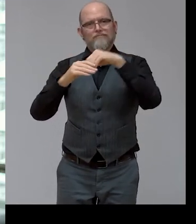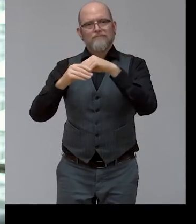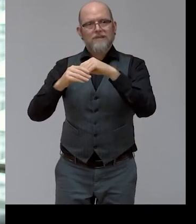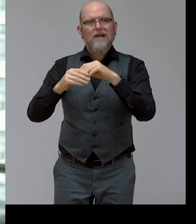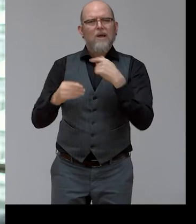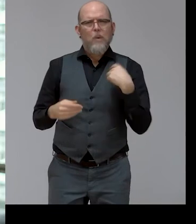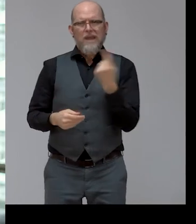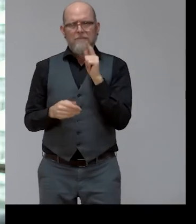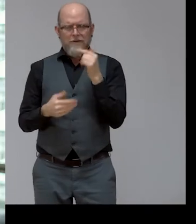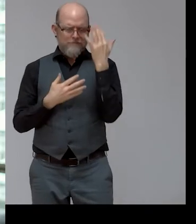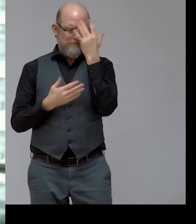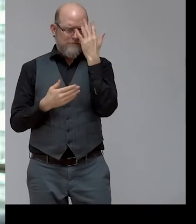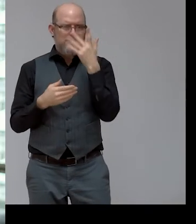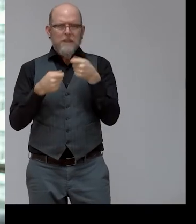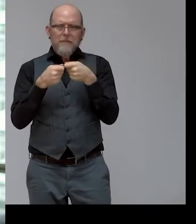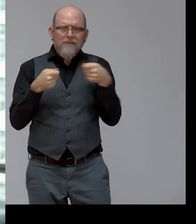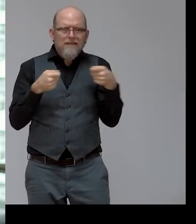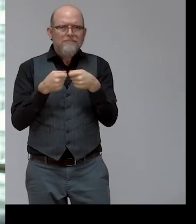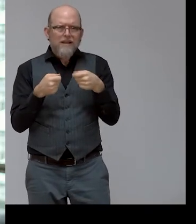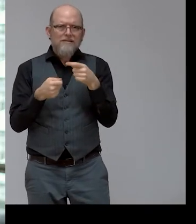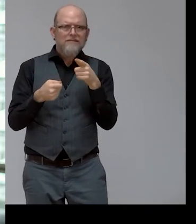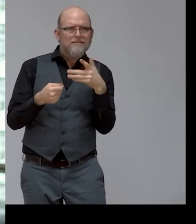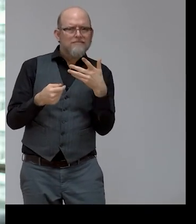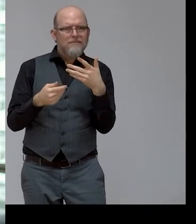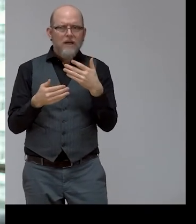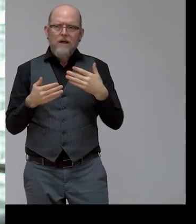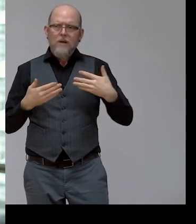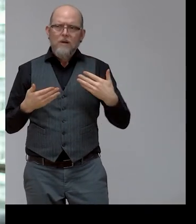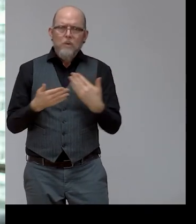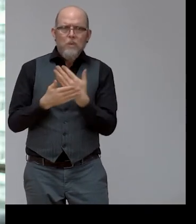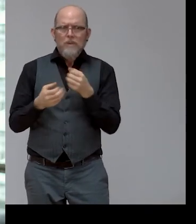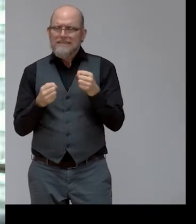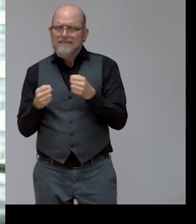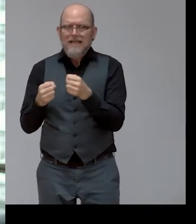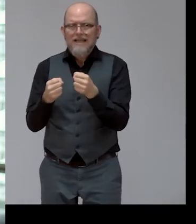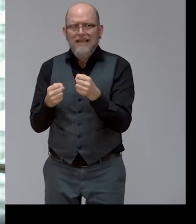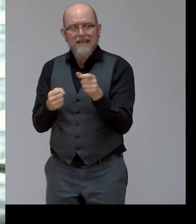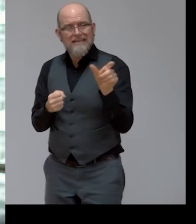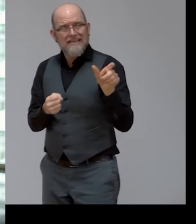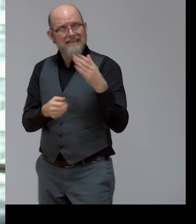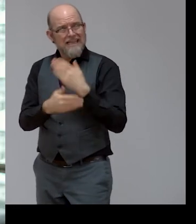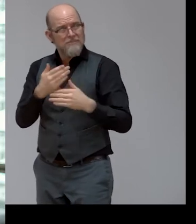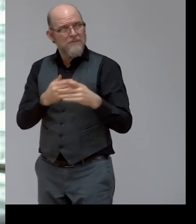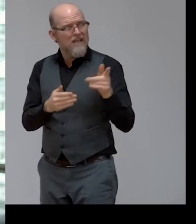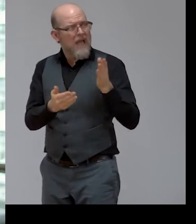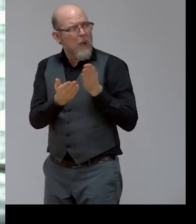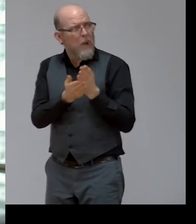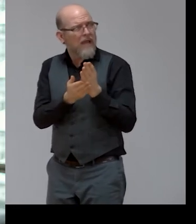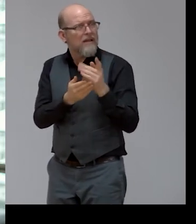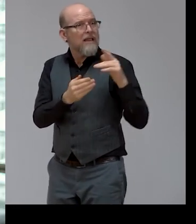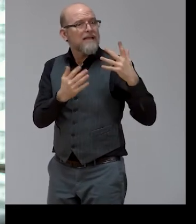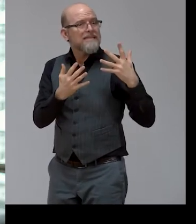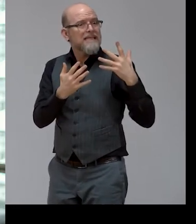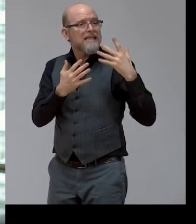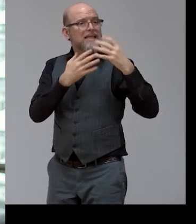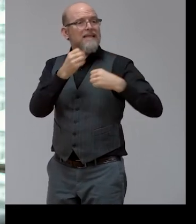present a new strategy for the rights of persons with disabilities for the coming decade. It will